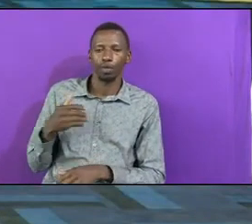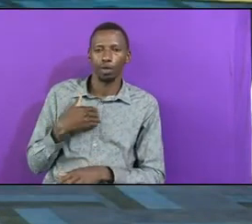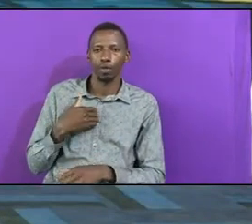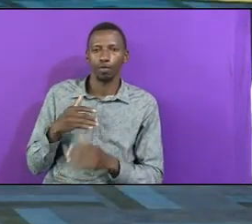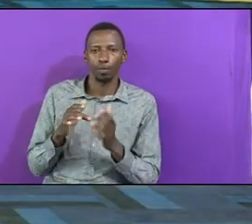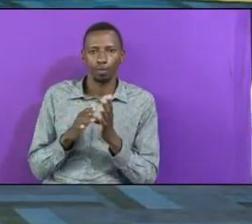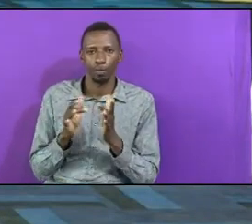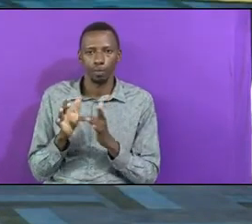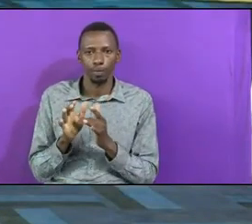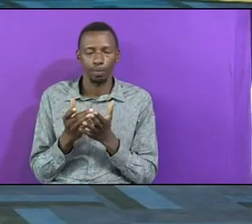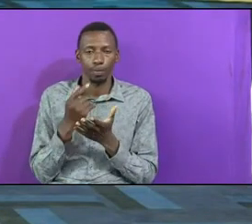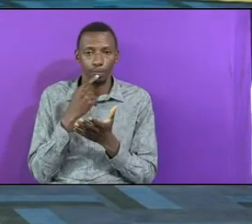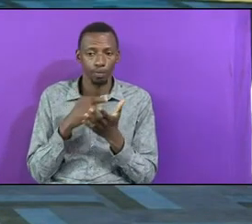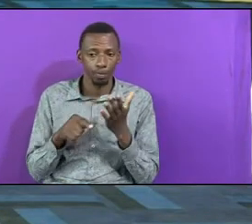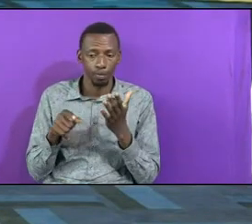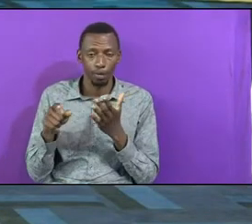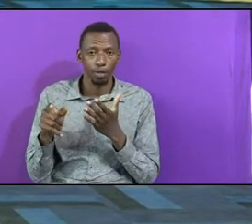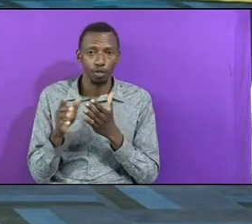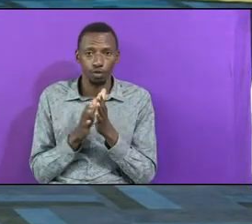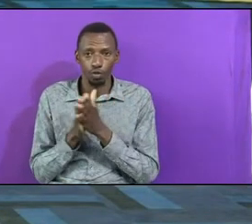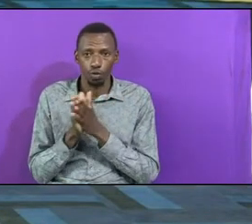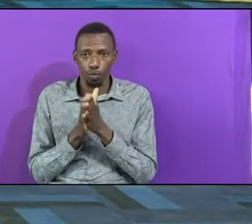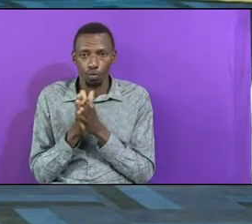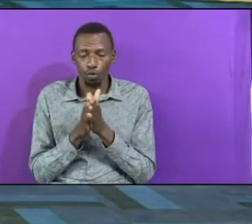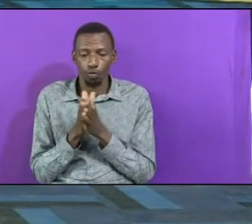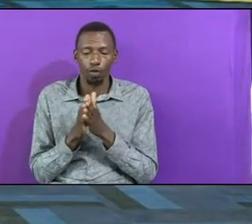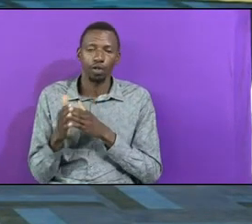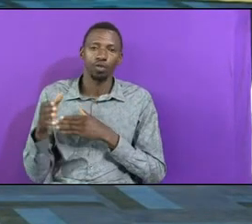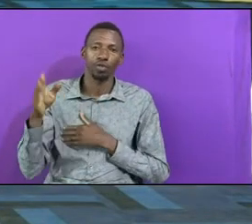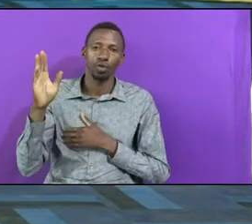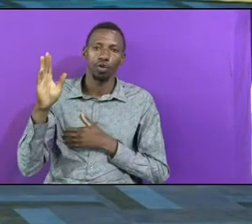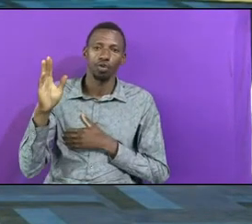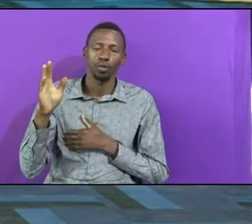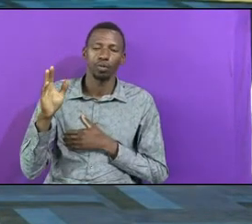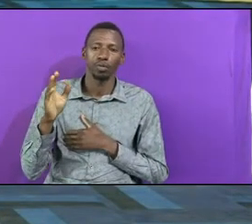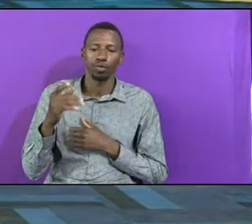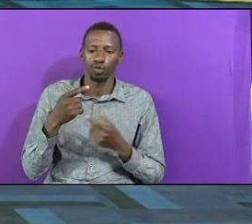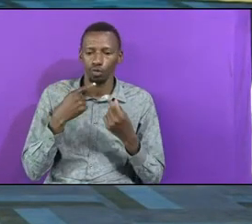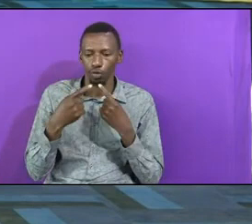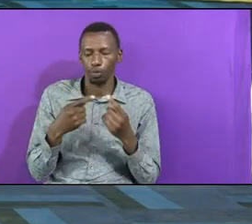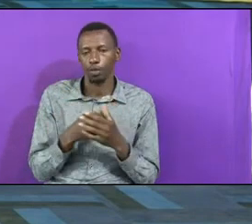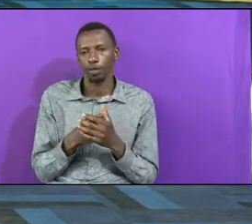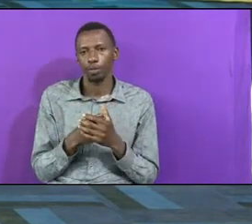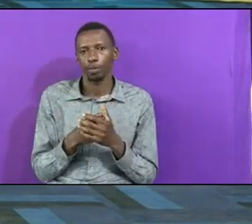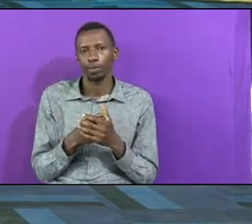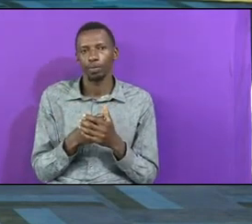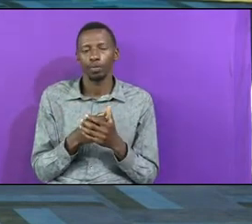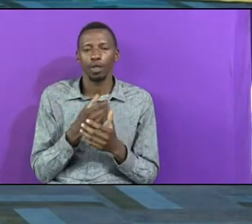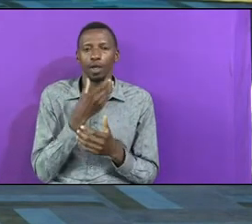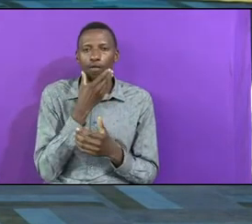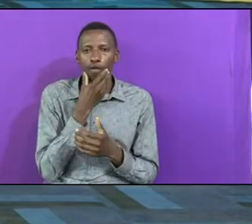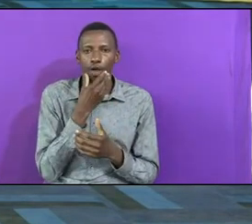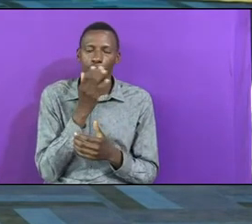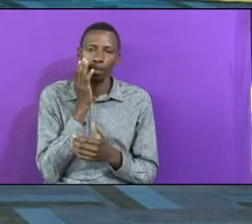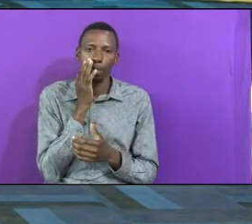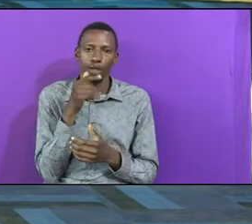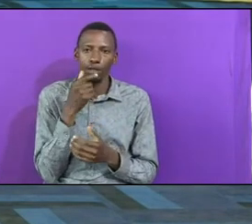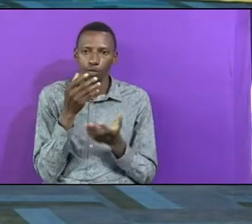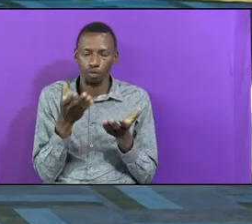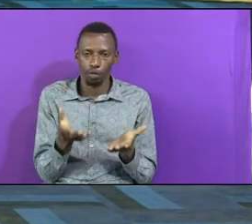Bible Says That That Motivated God To Speak Amen Fathers Who Are Here And Our Mothers Who Are Here